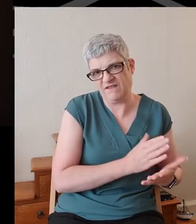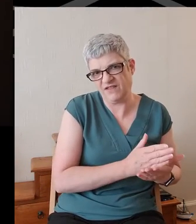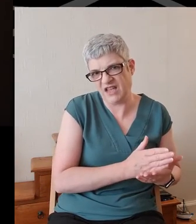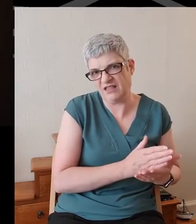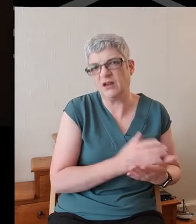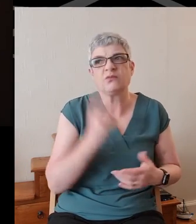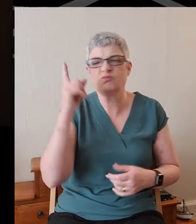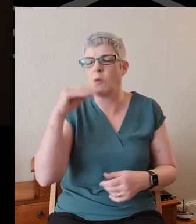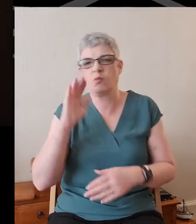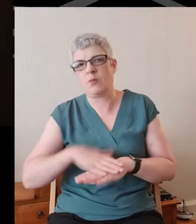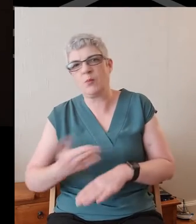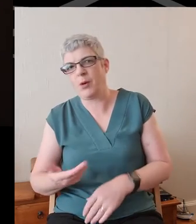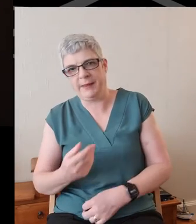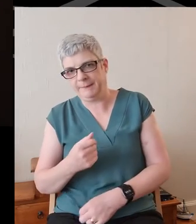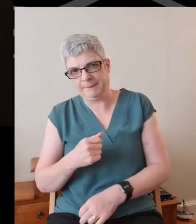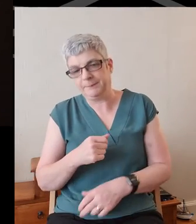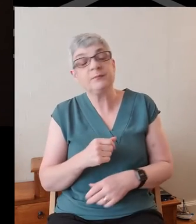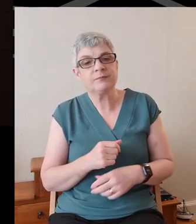bother.